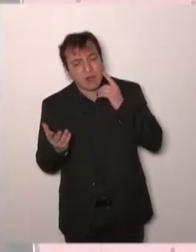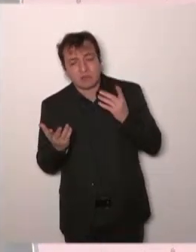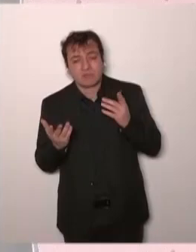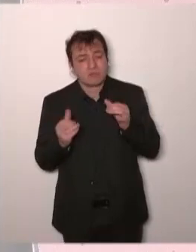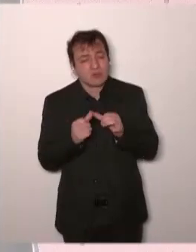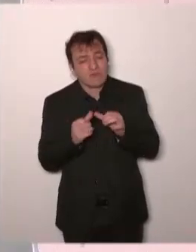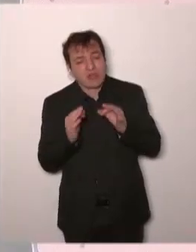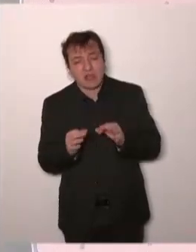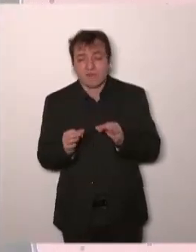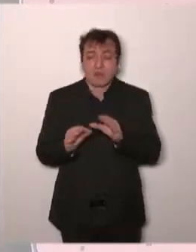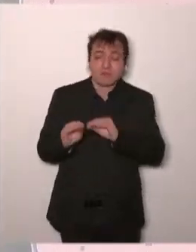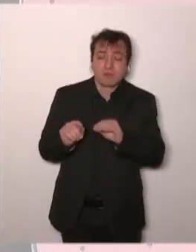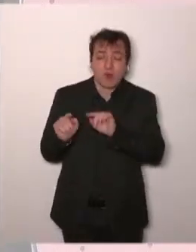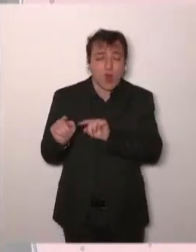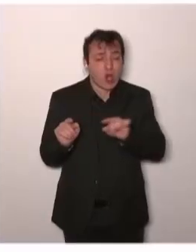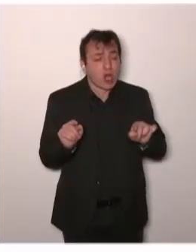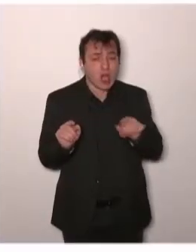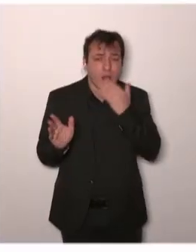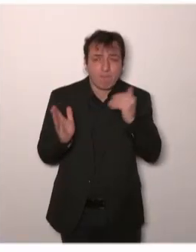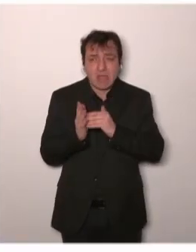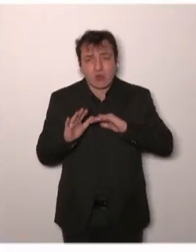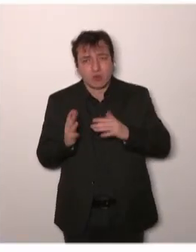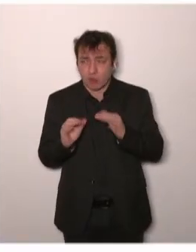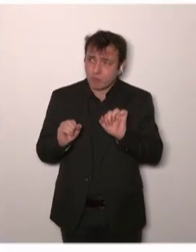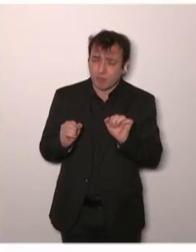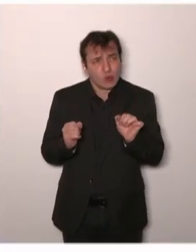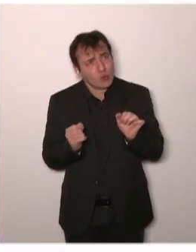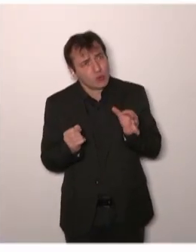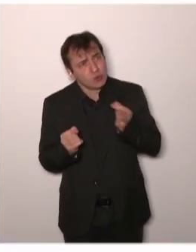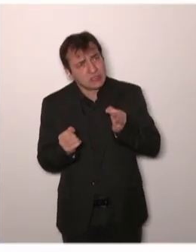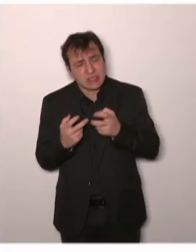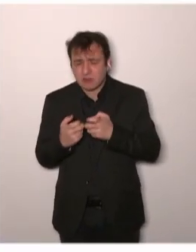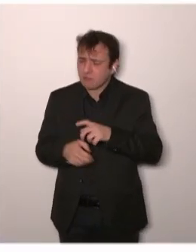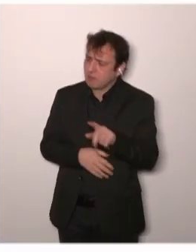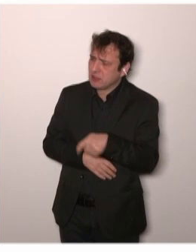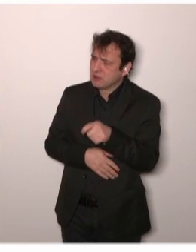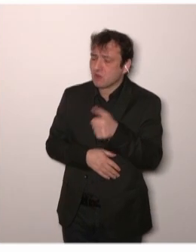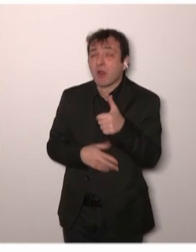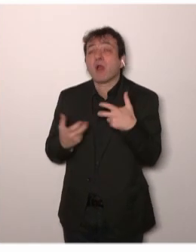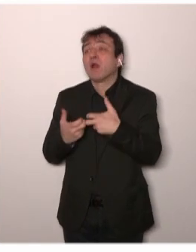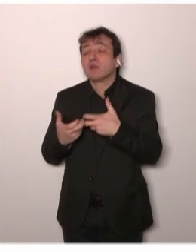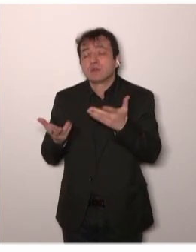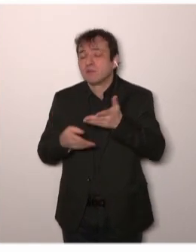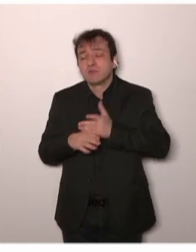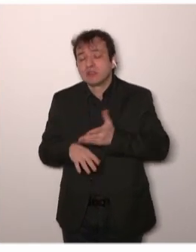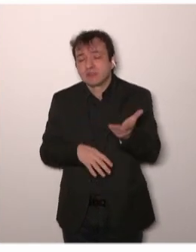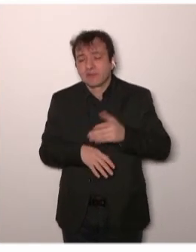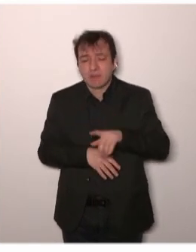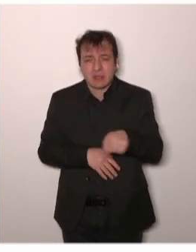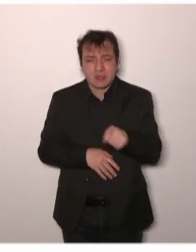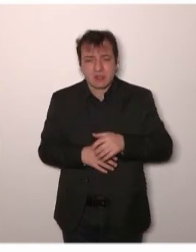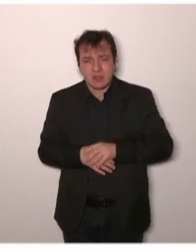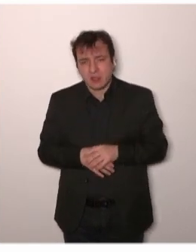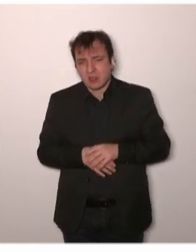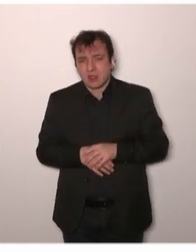example? Yes, so I've selected, of course, a very arbitrary, arbitrarily an example, and the idea is not, of course, to get into the details, and we have many